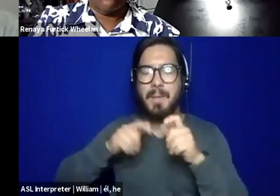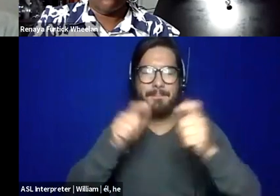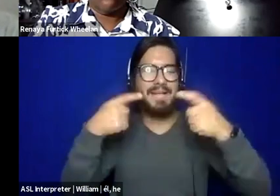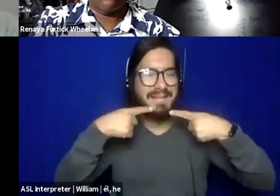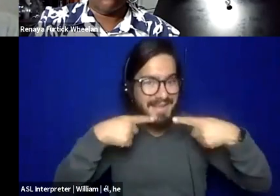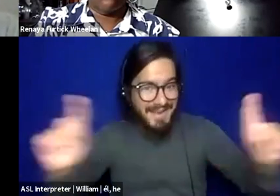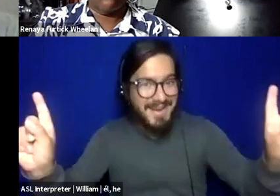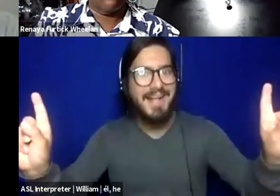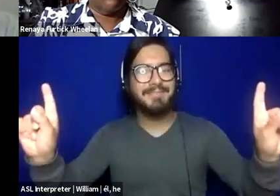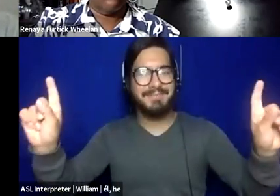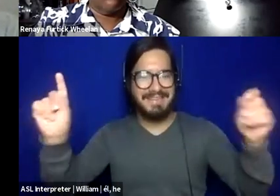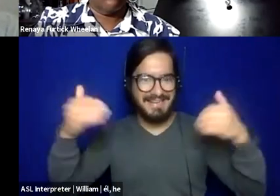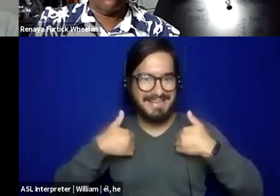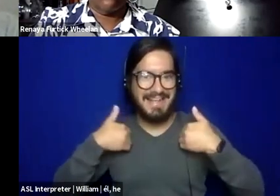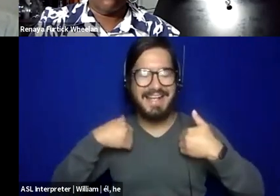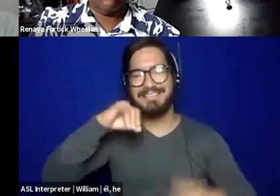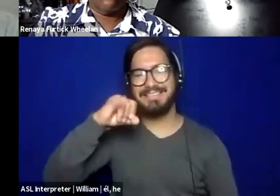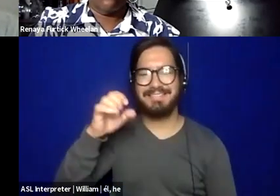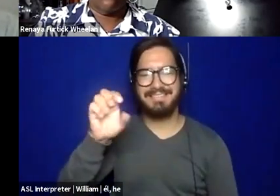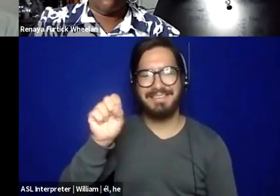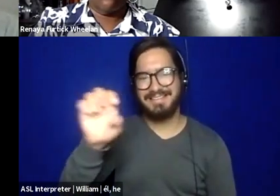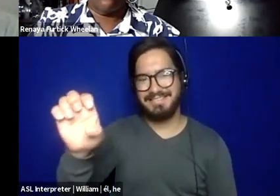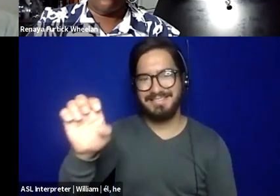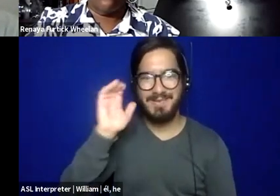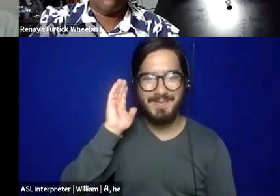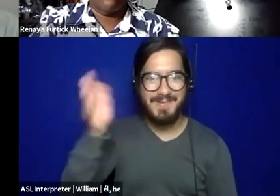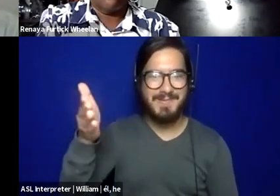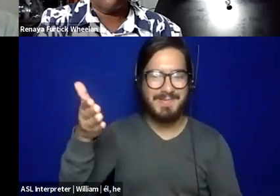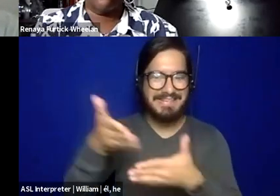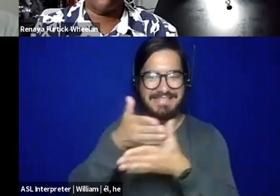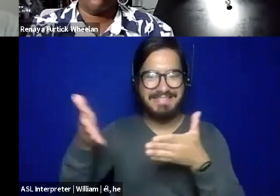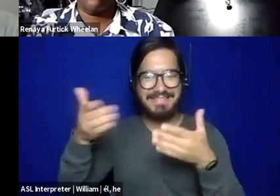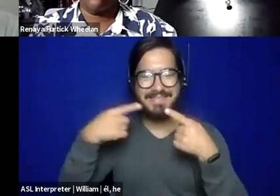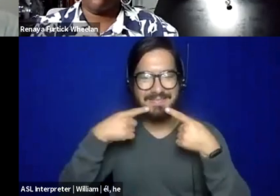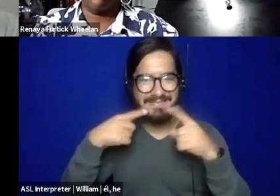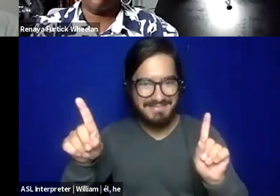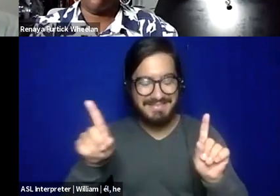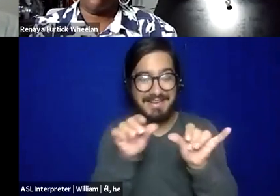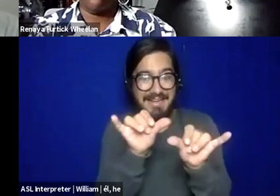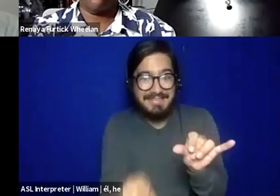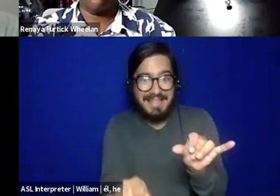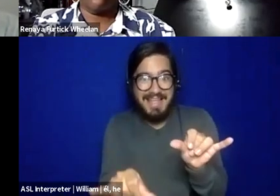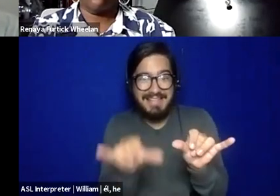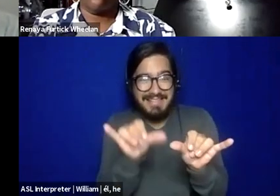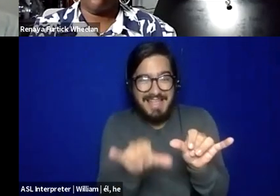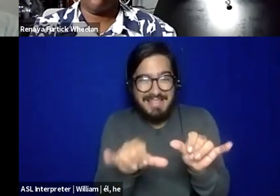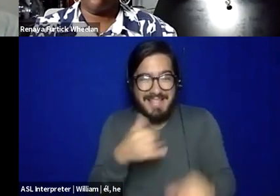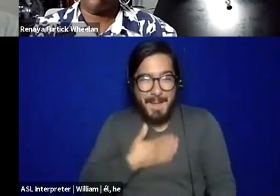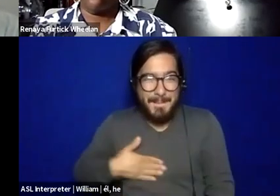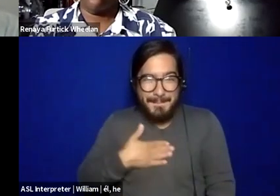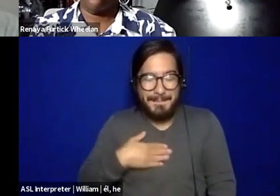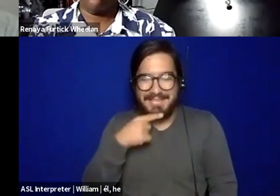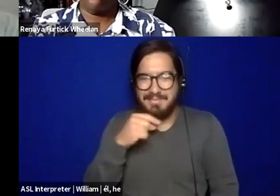that Jesse will be sharing. So hang in there for these last few minutes so that you don't miss it. Um,